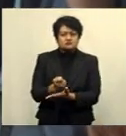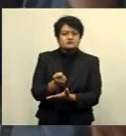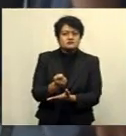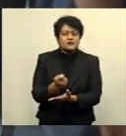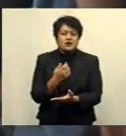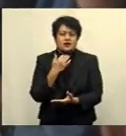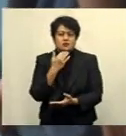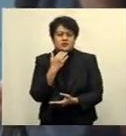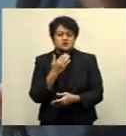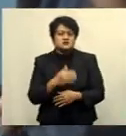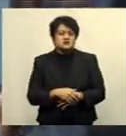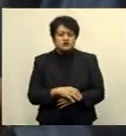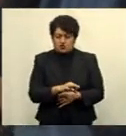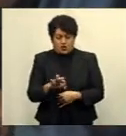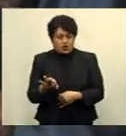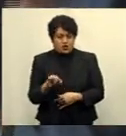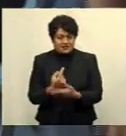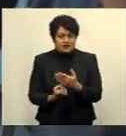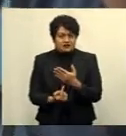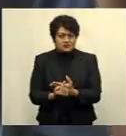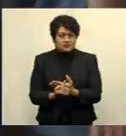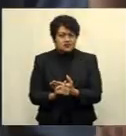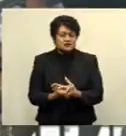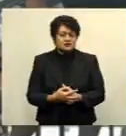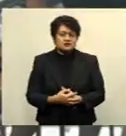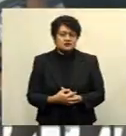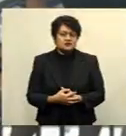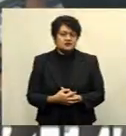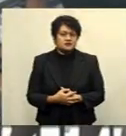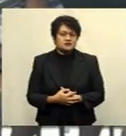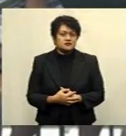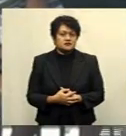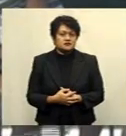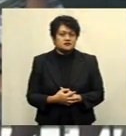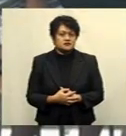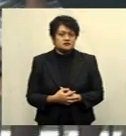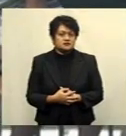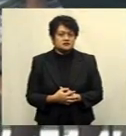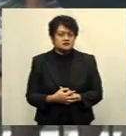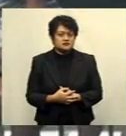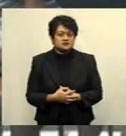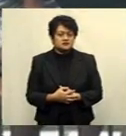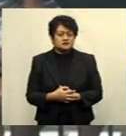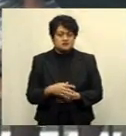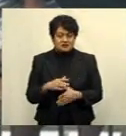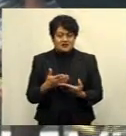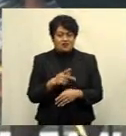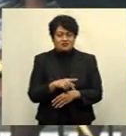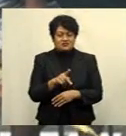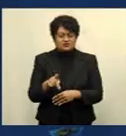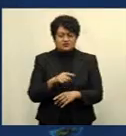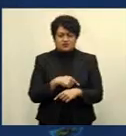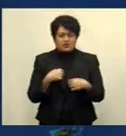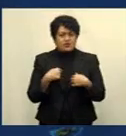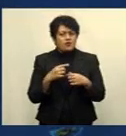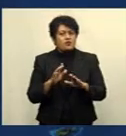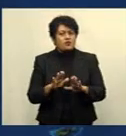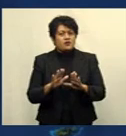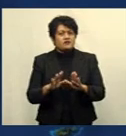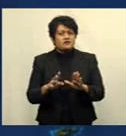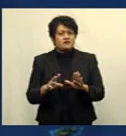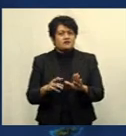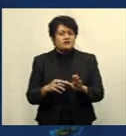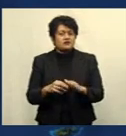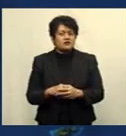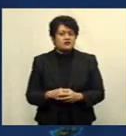notice that has already been passed in parliament. are waiting for the